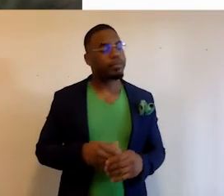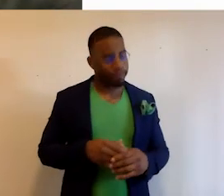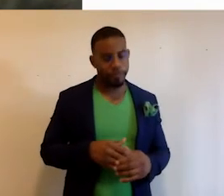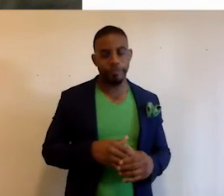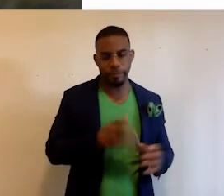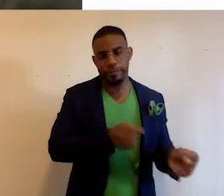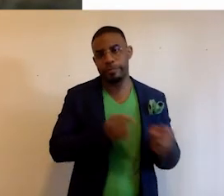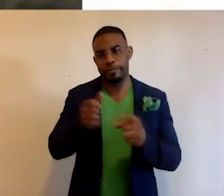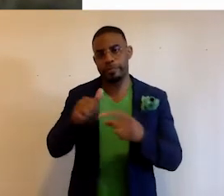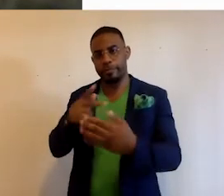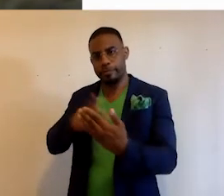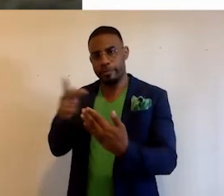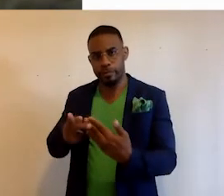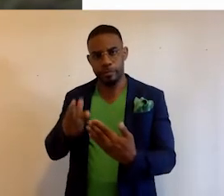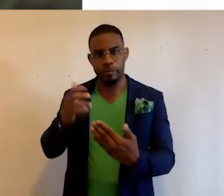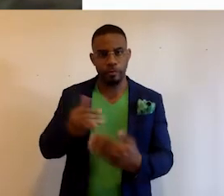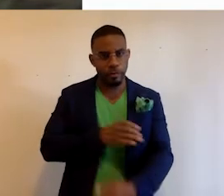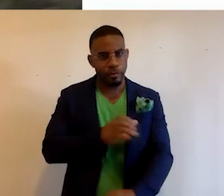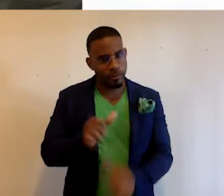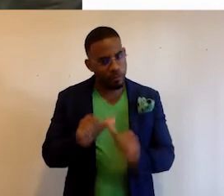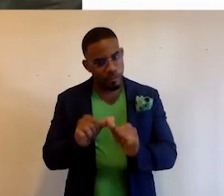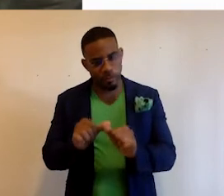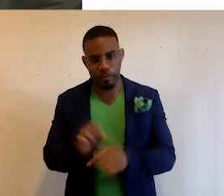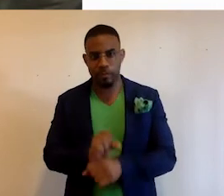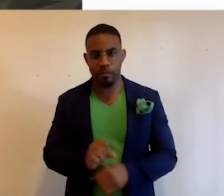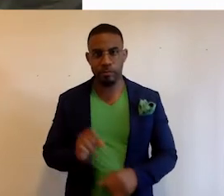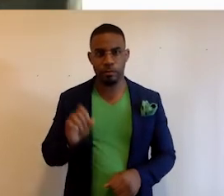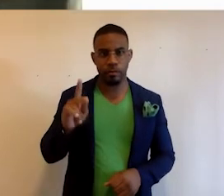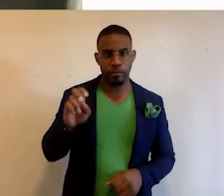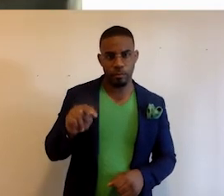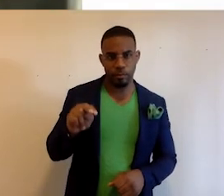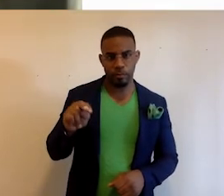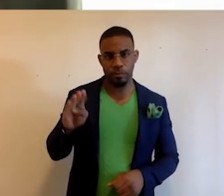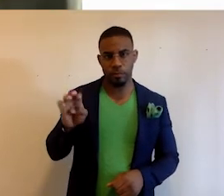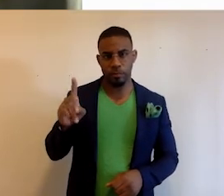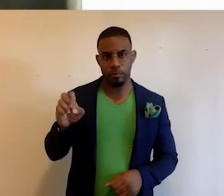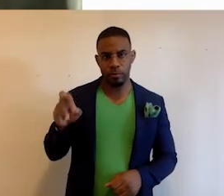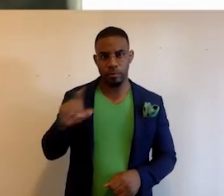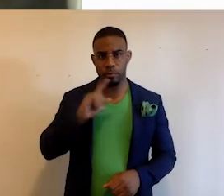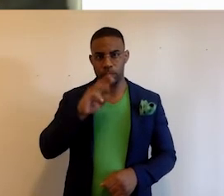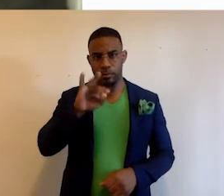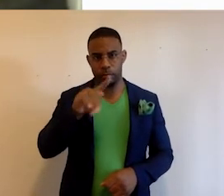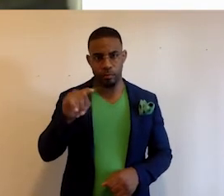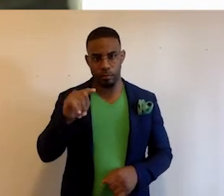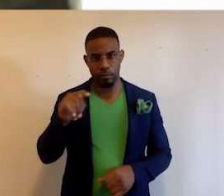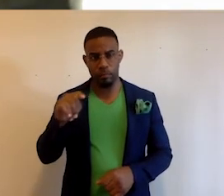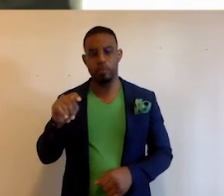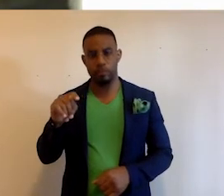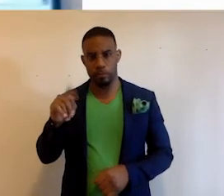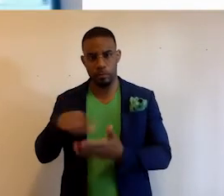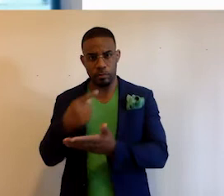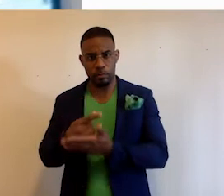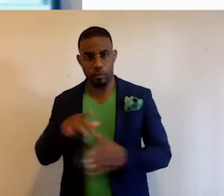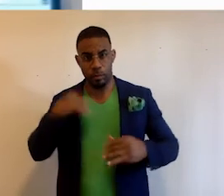to get, you know, your feet wet in this. Ken Granderson is an MIT graduate and the owner of a computer software